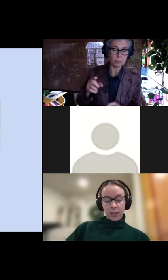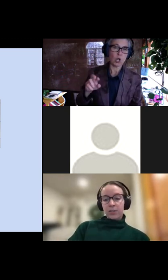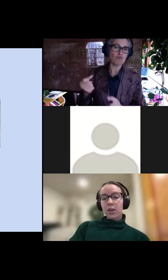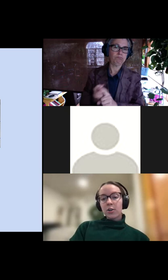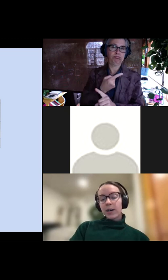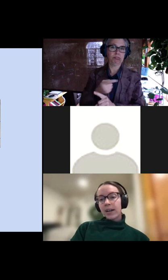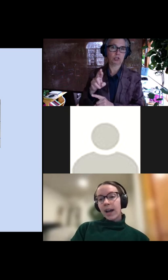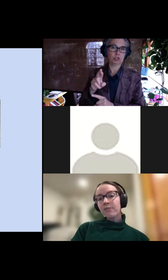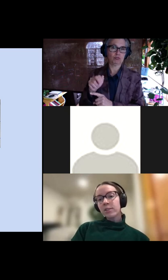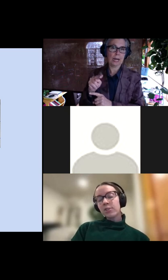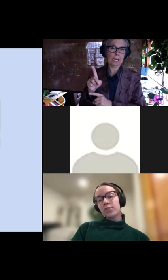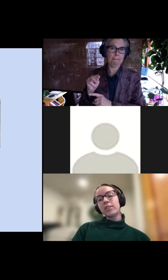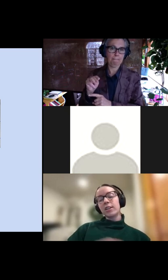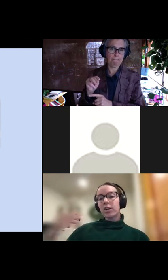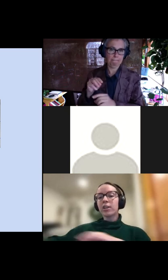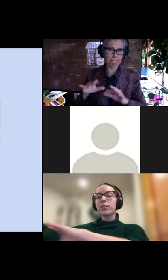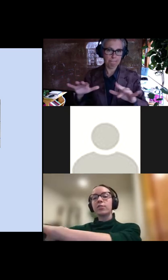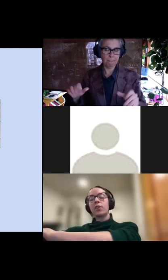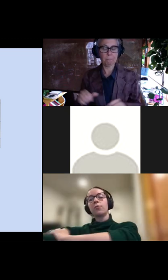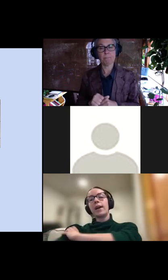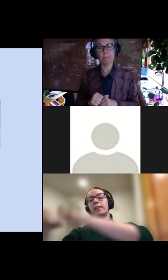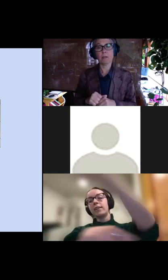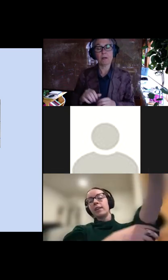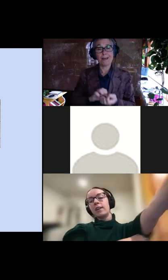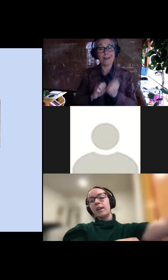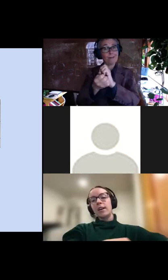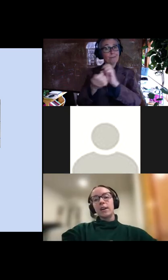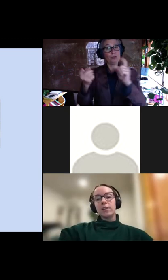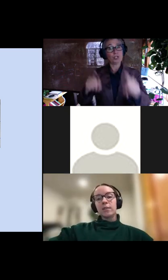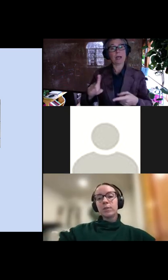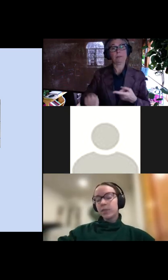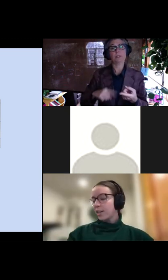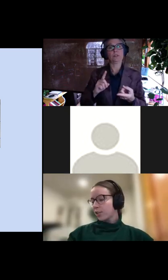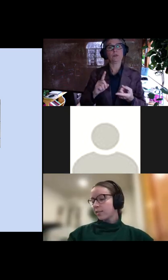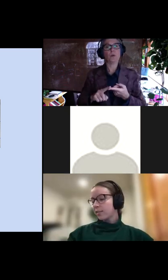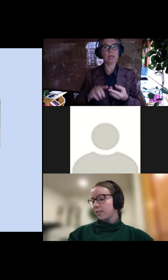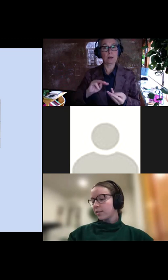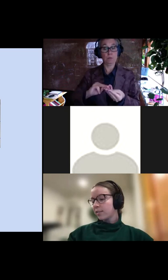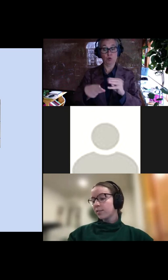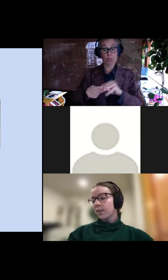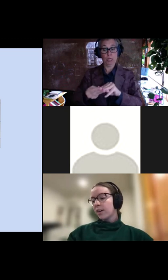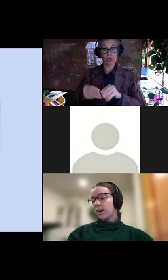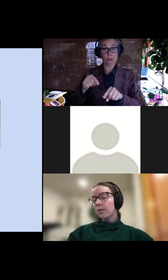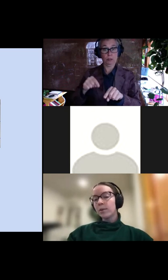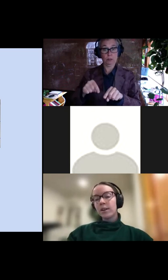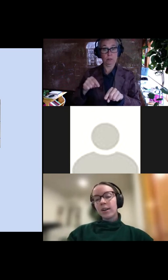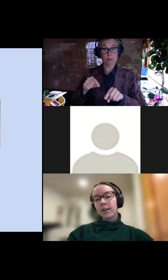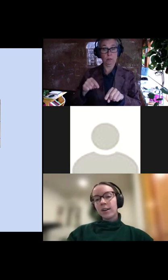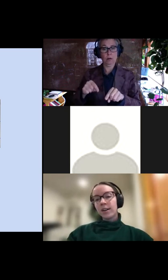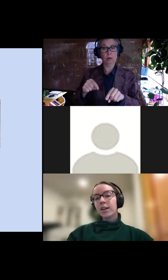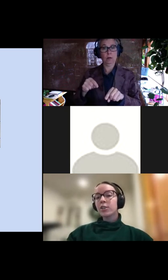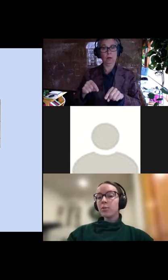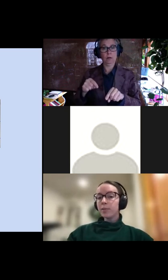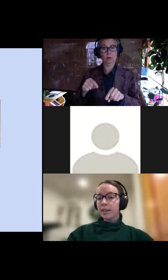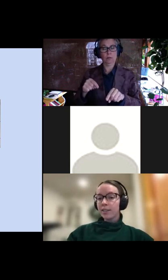So evolution occurs when, uh, mutations, um,